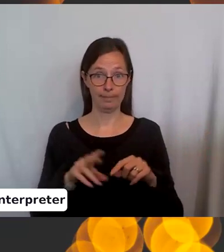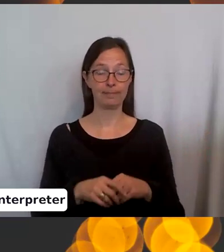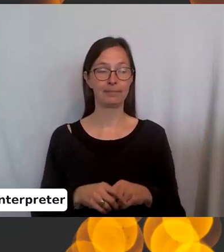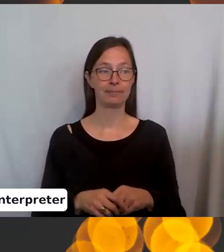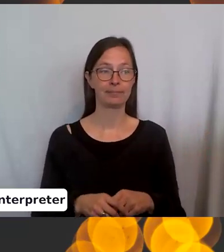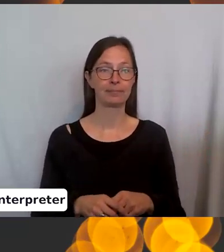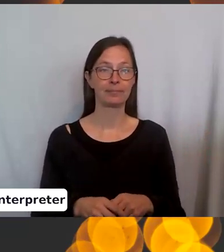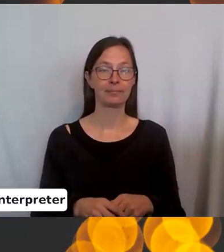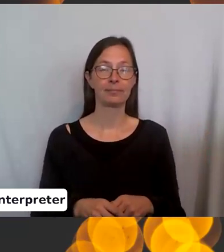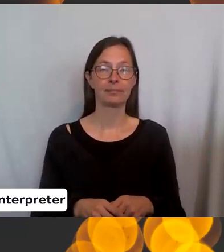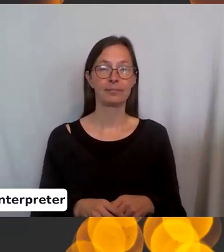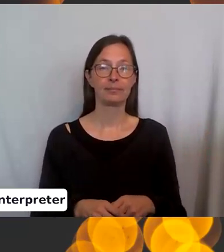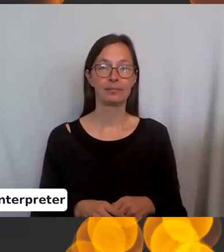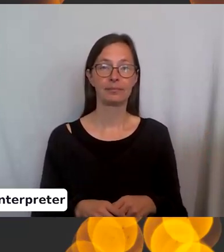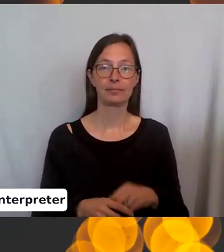Oops.